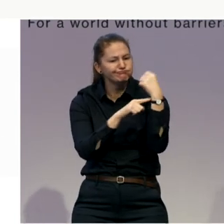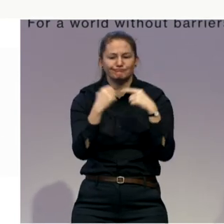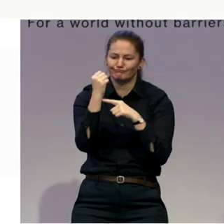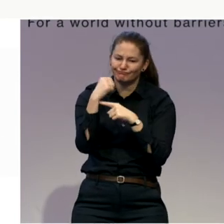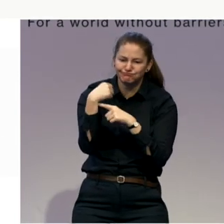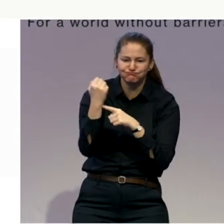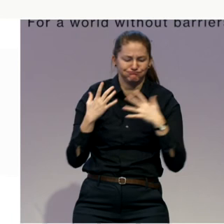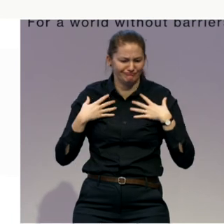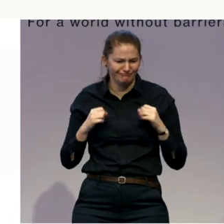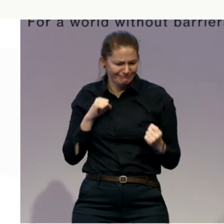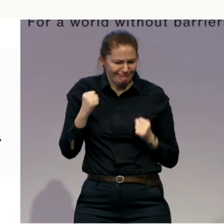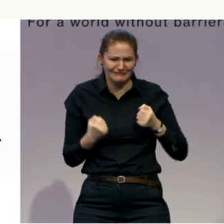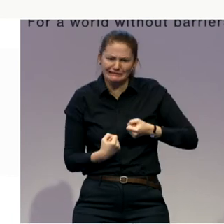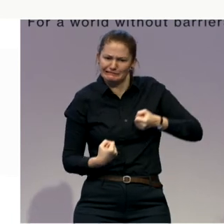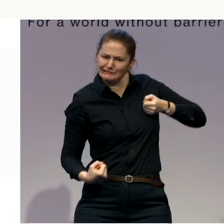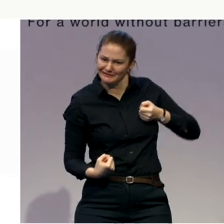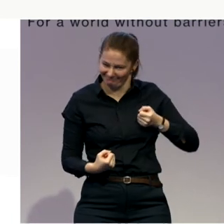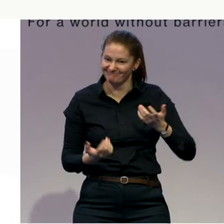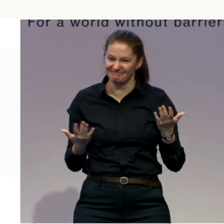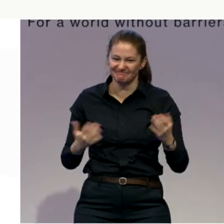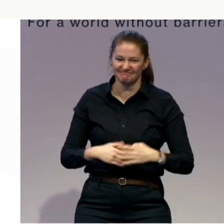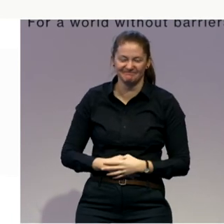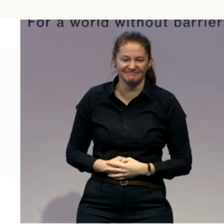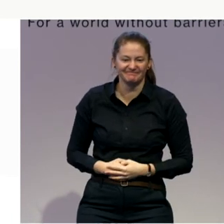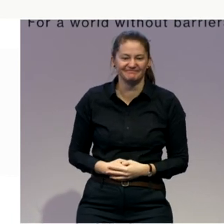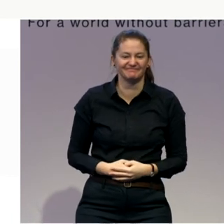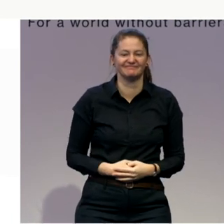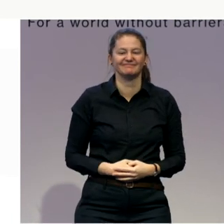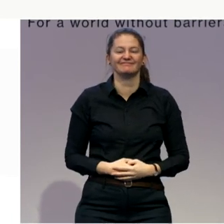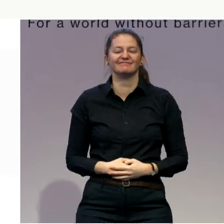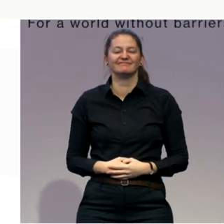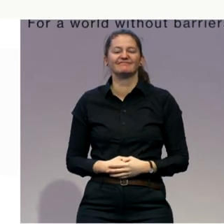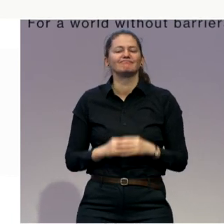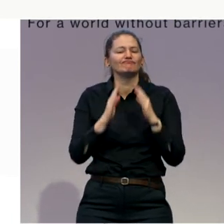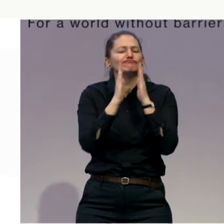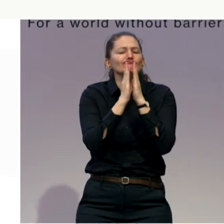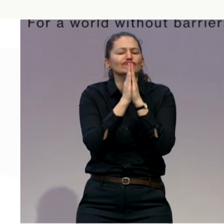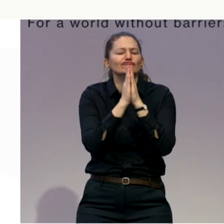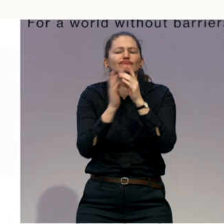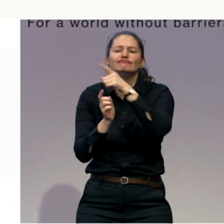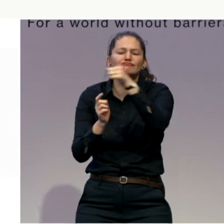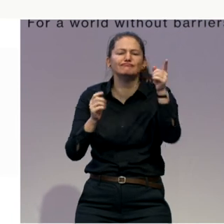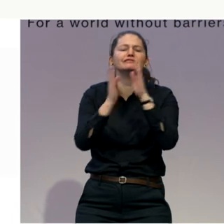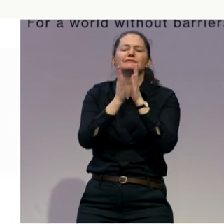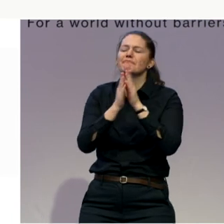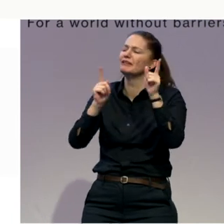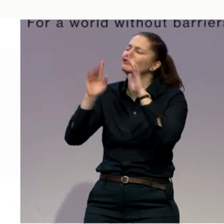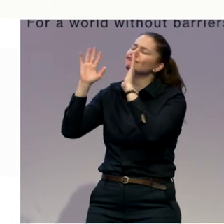without further ado, can you please give a very warm welcome to Anastasia.